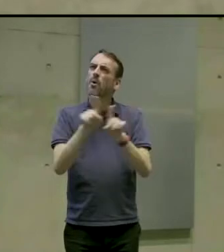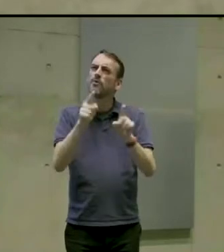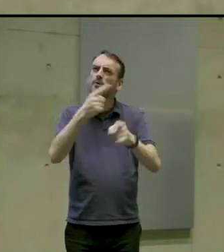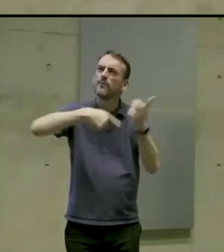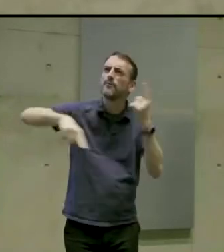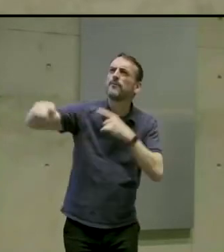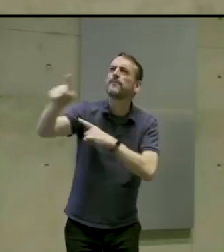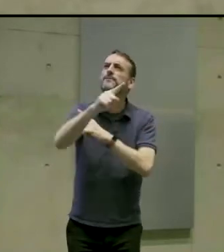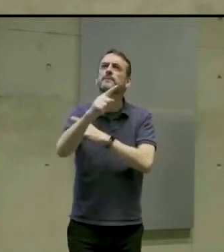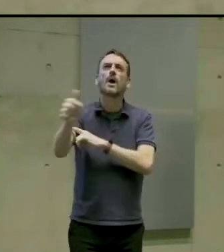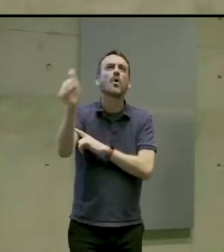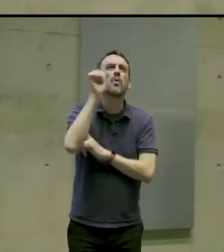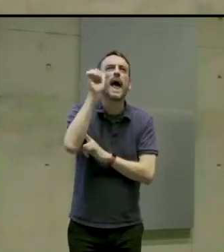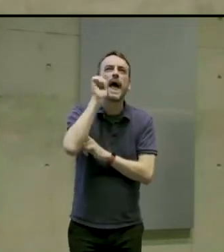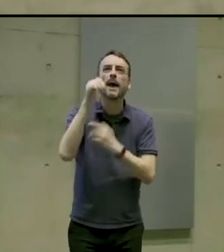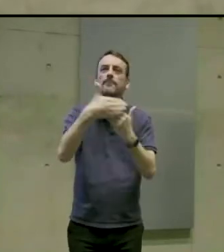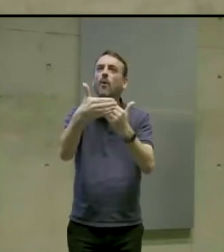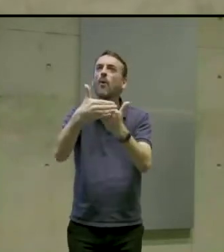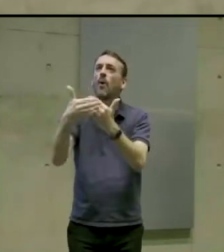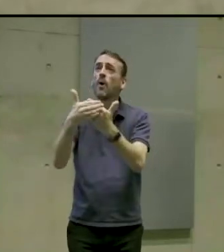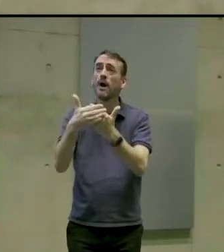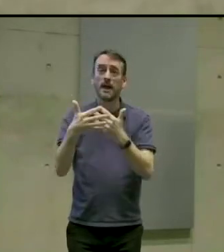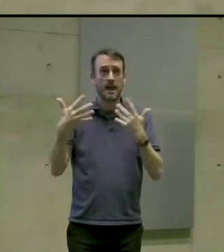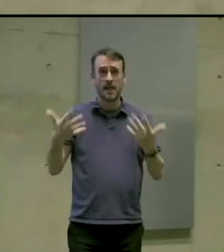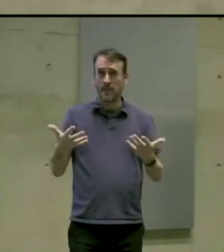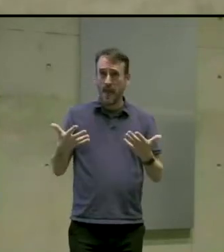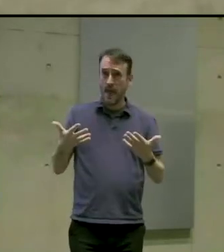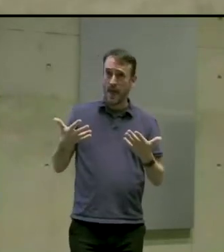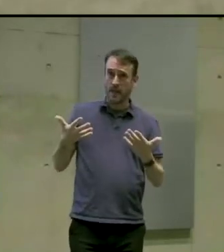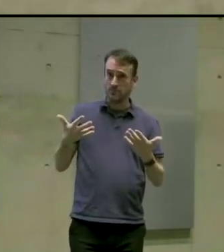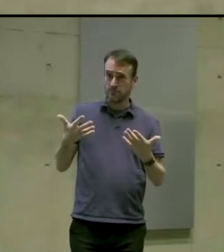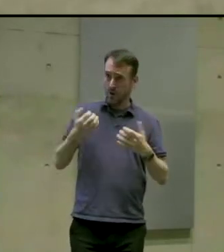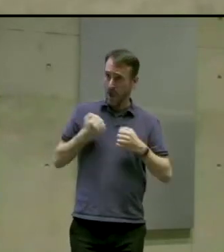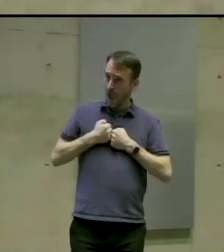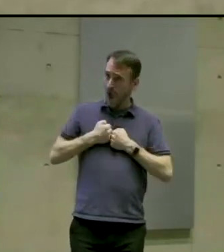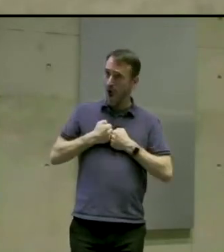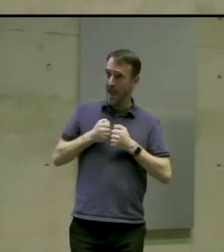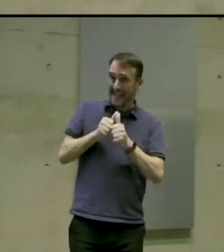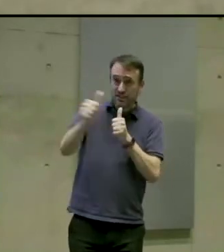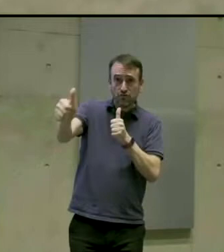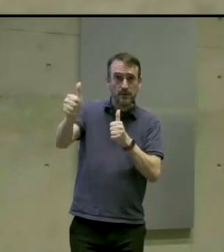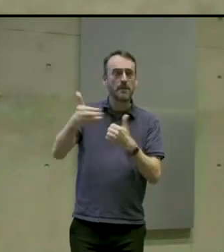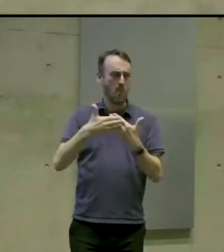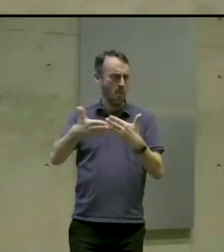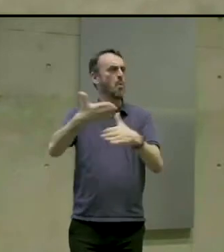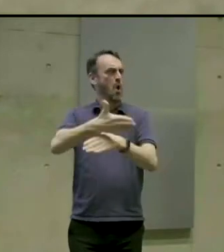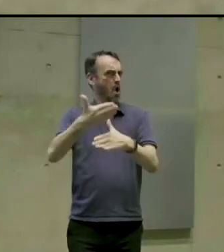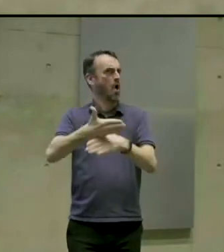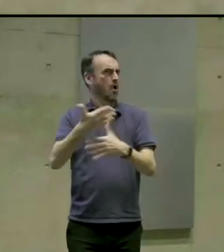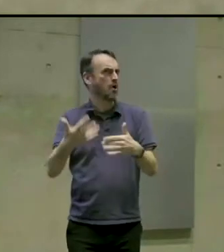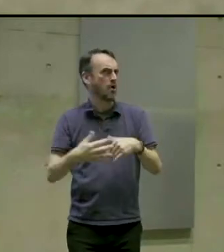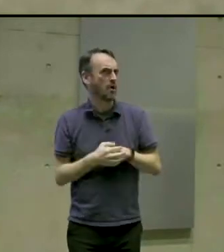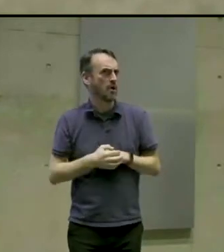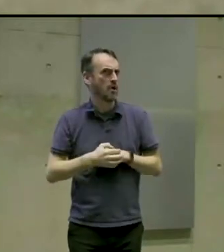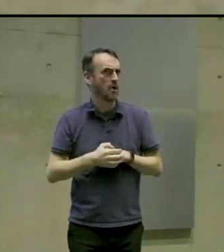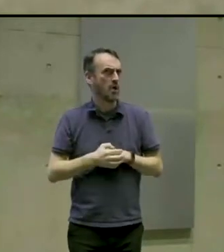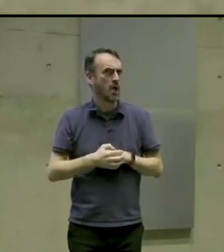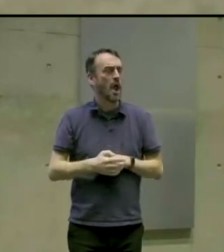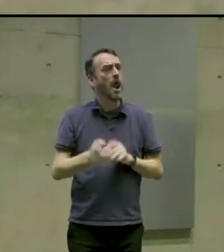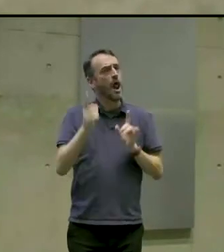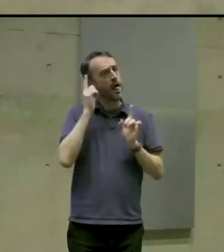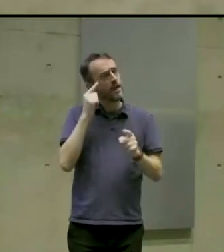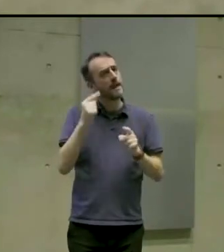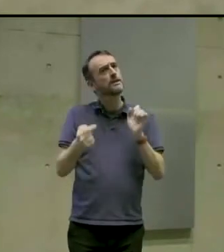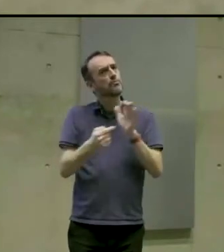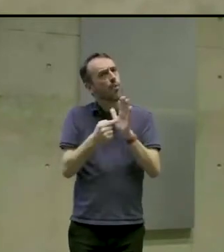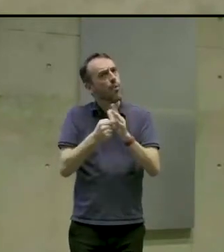there is still quite a lot of work to do in the industry and it's really just down to raising awareness to